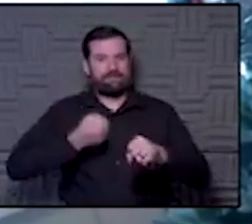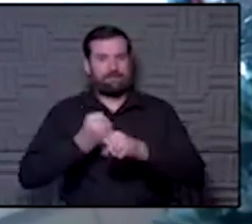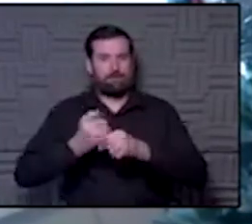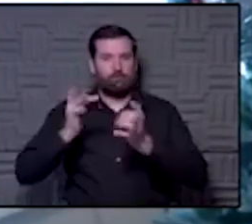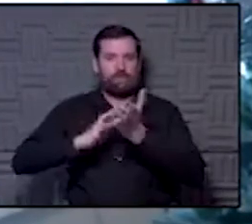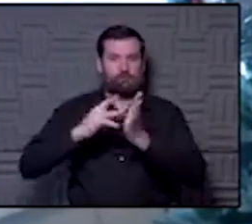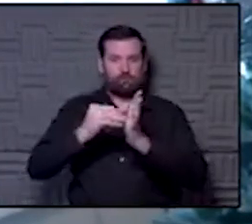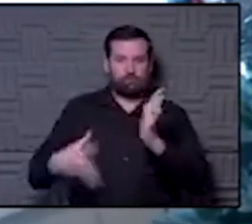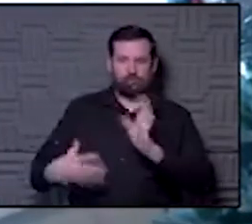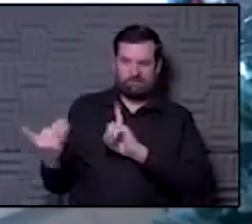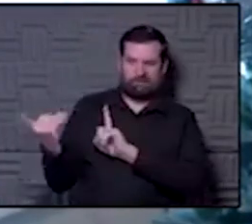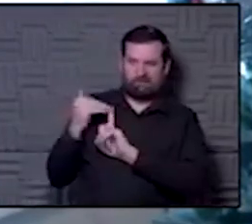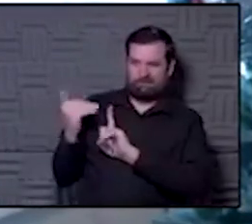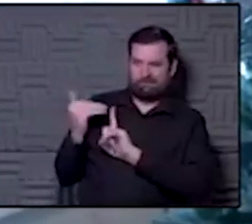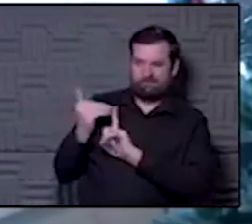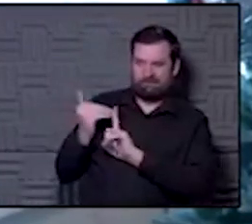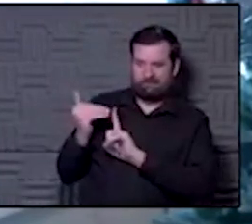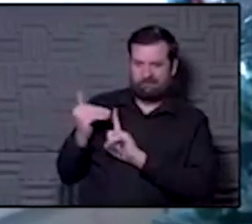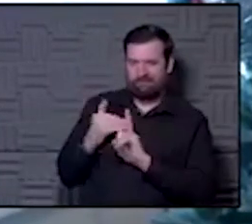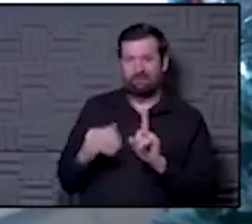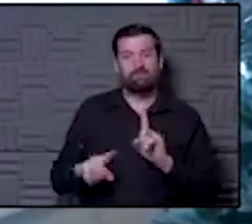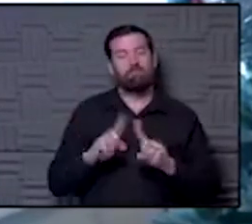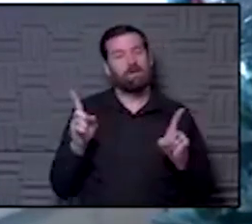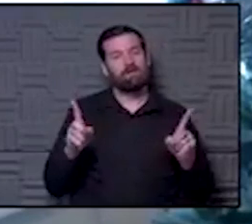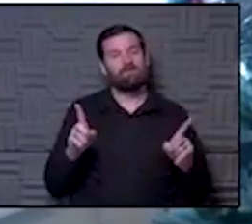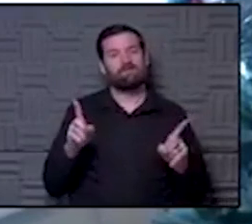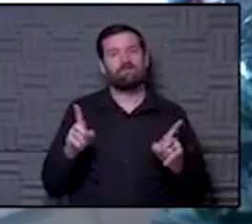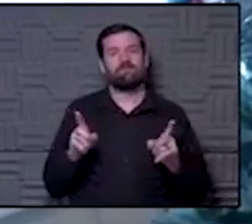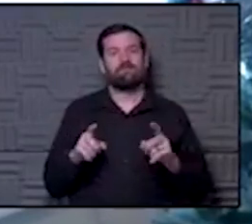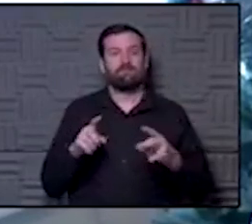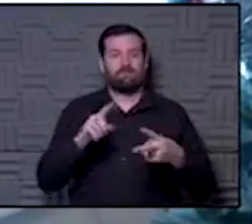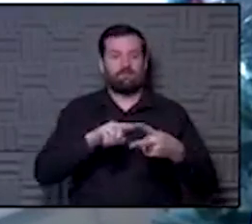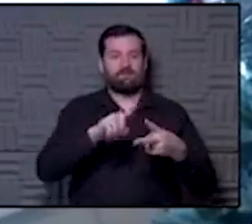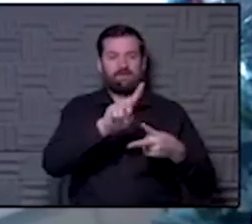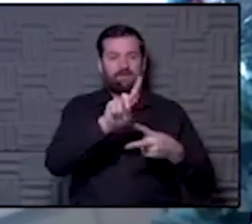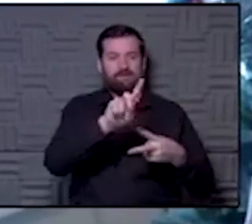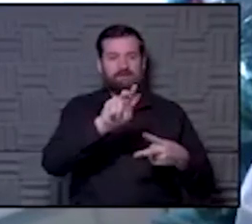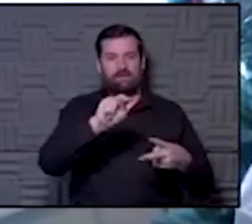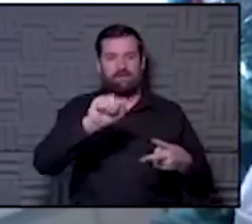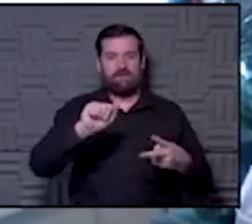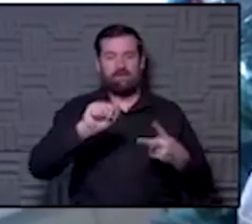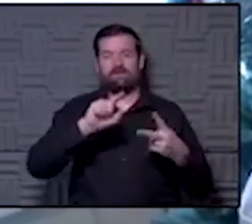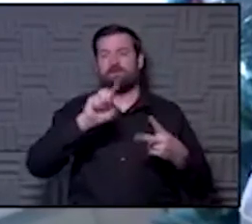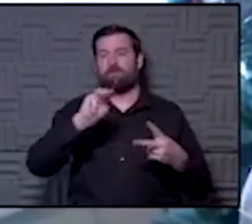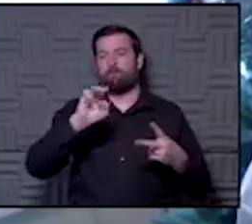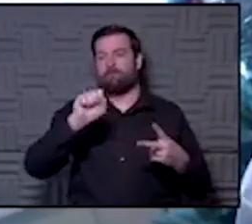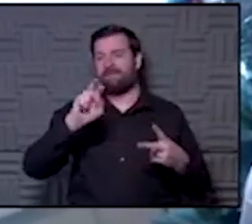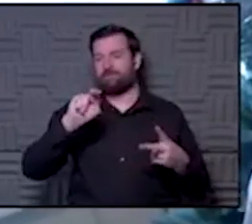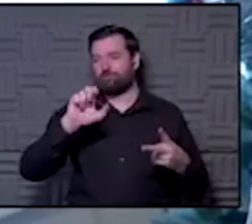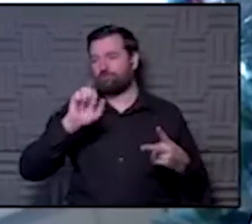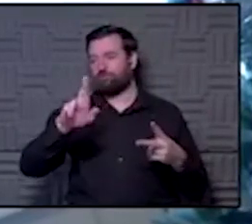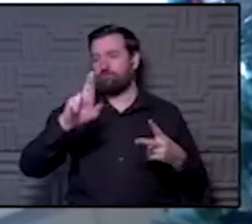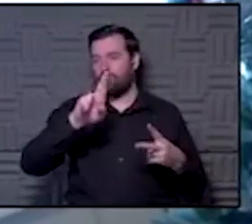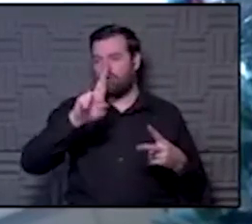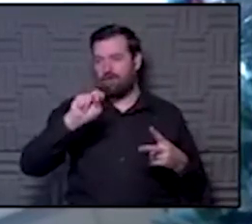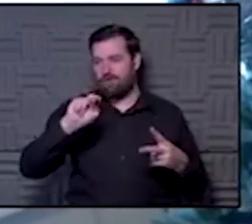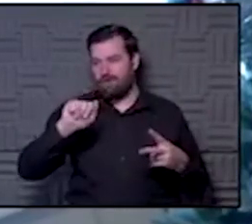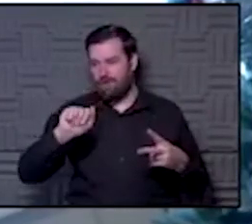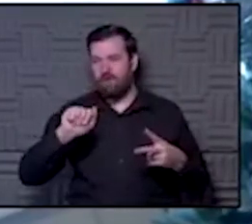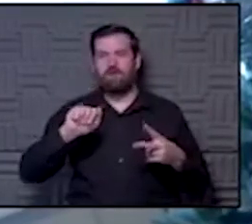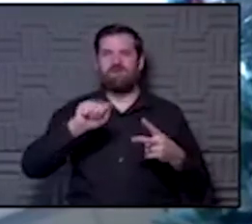around and remind me of these pathways. But you go from DNA to messenger RNA to protein, know,